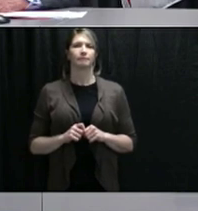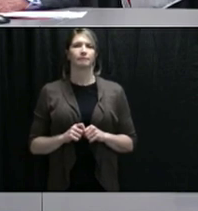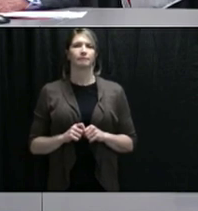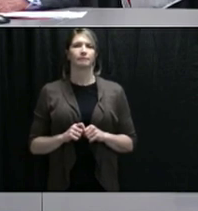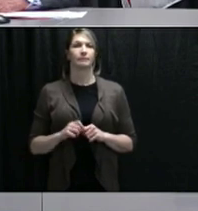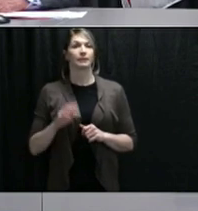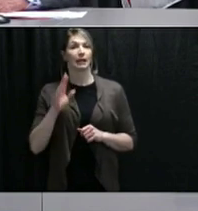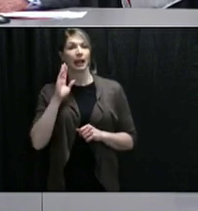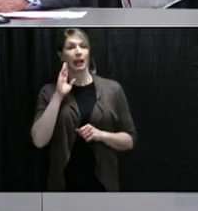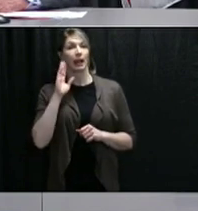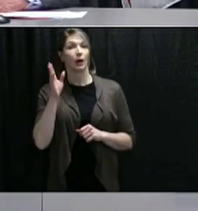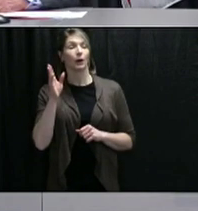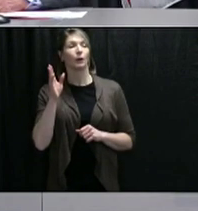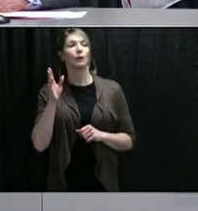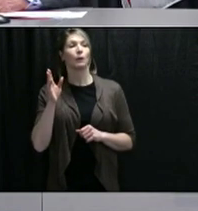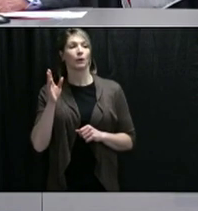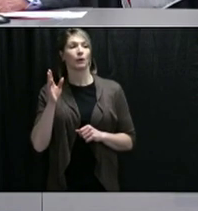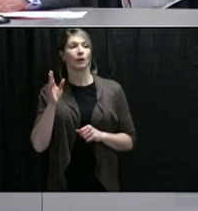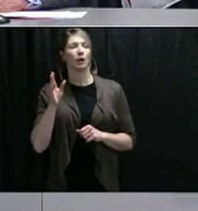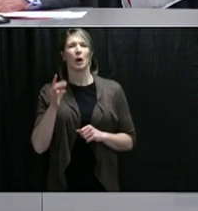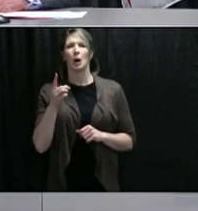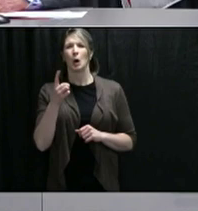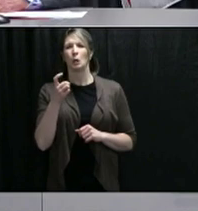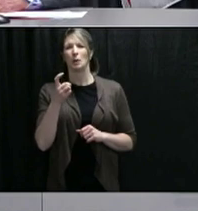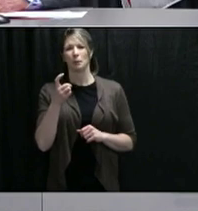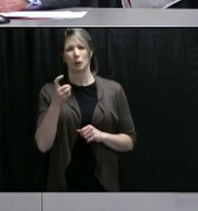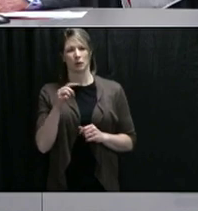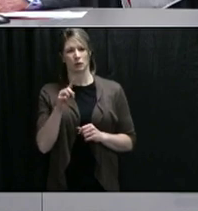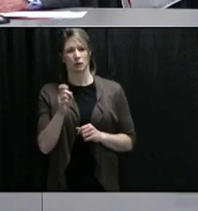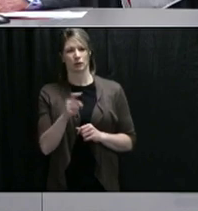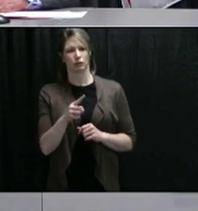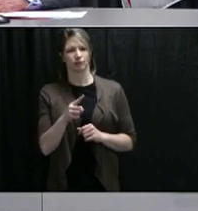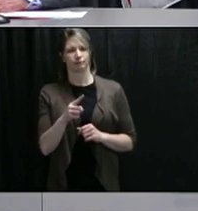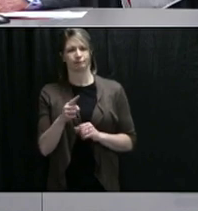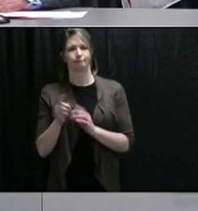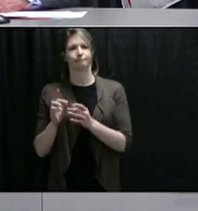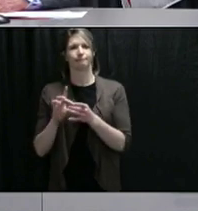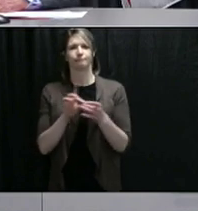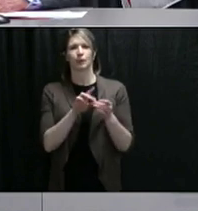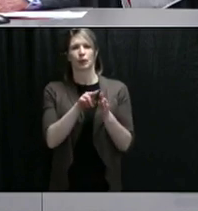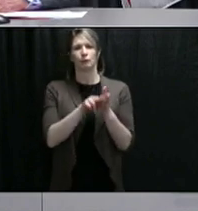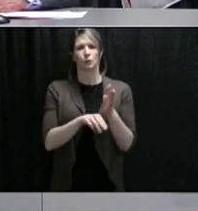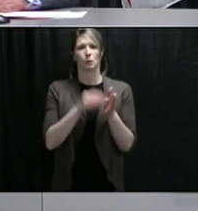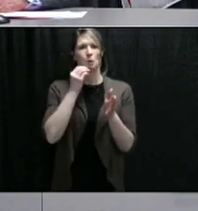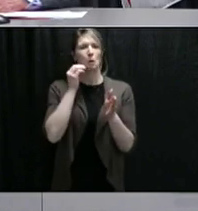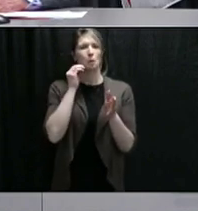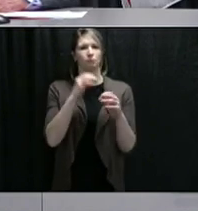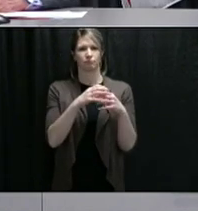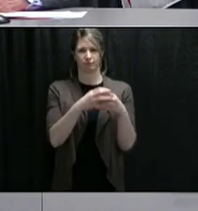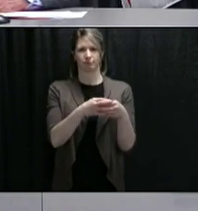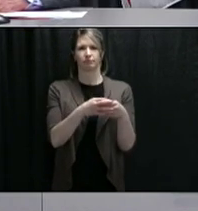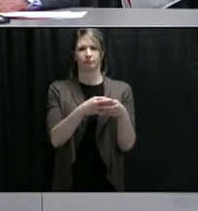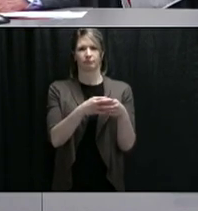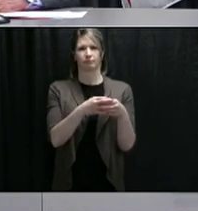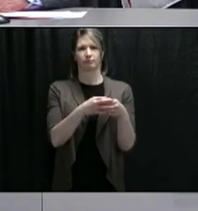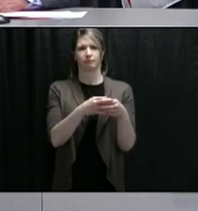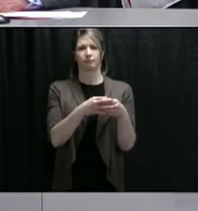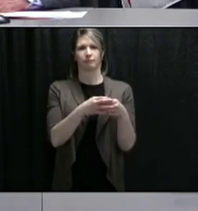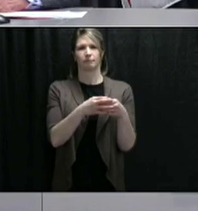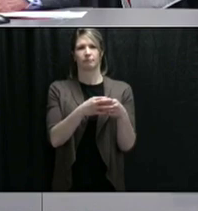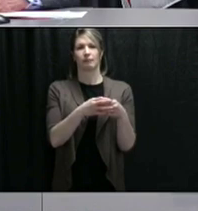Hello. Just one question on the funeral home cluster. Do we know how many of these cases